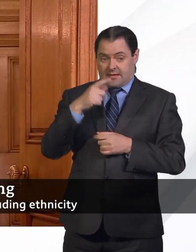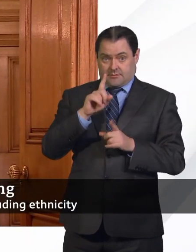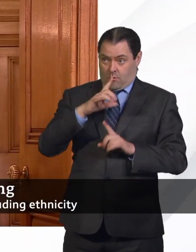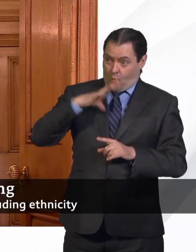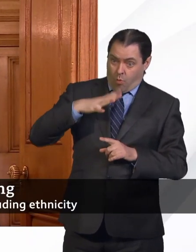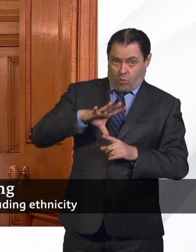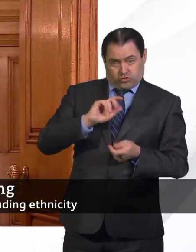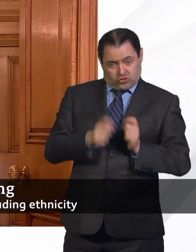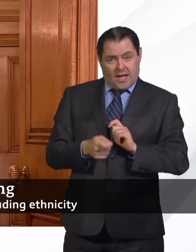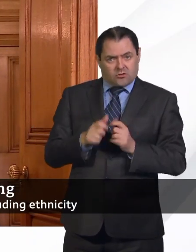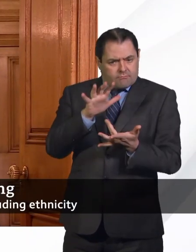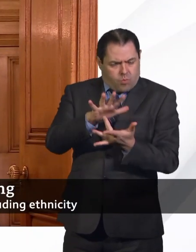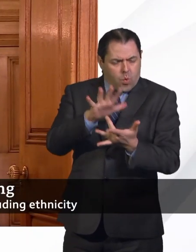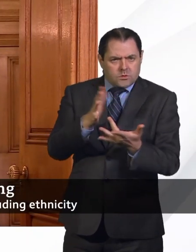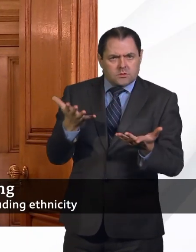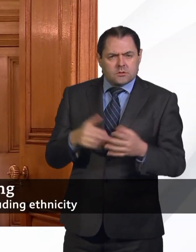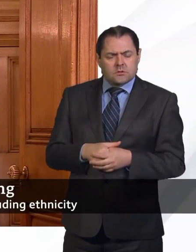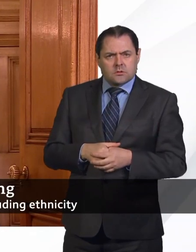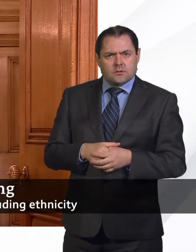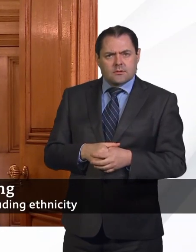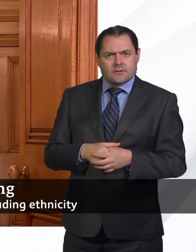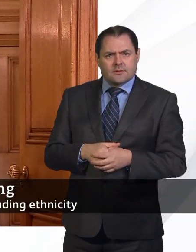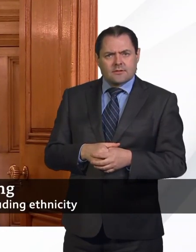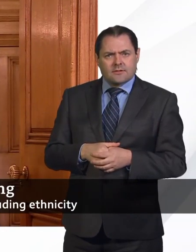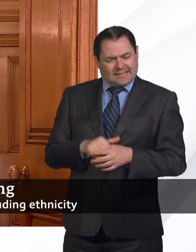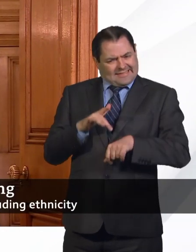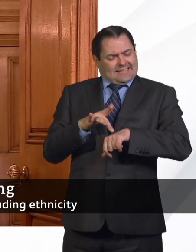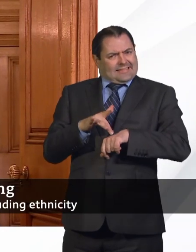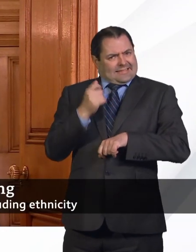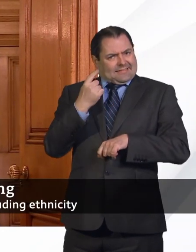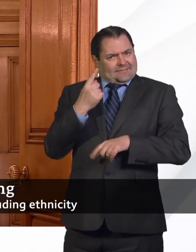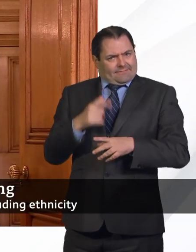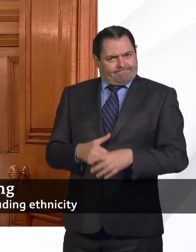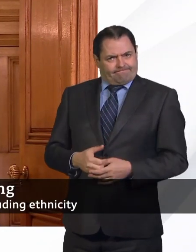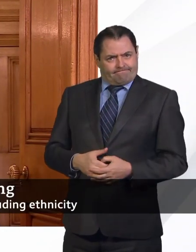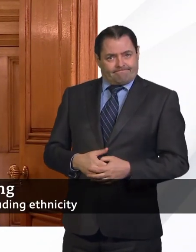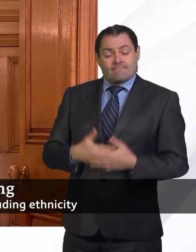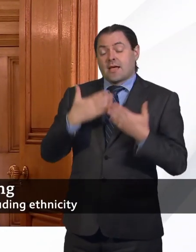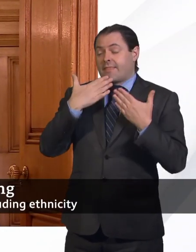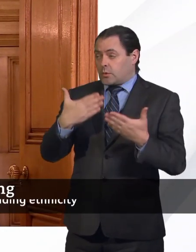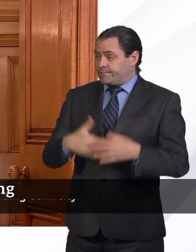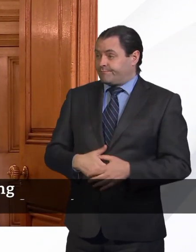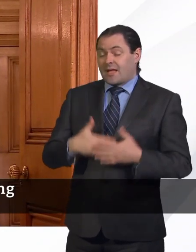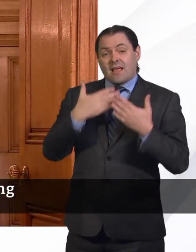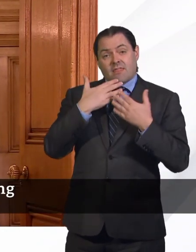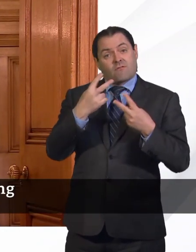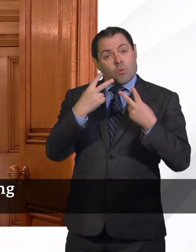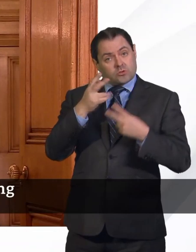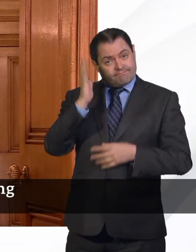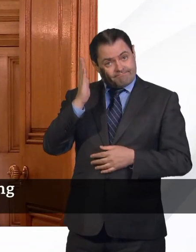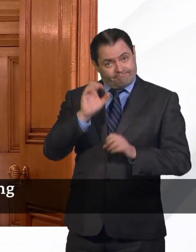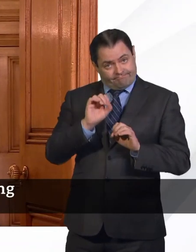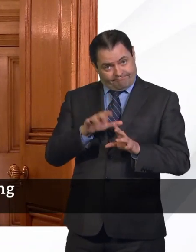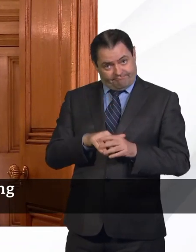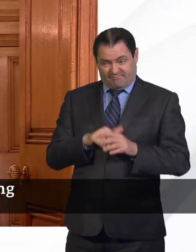urgency, the importance and the sensitivity of getting this right. Thanks, Vic. Thank you very much indeed.